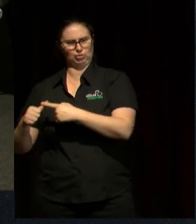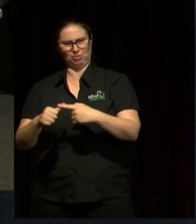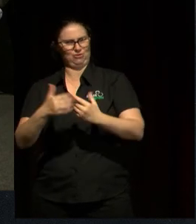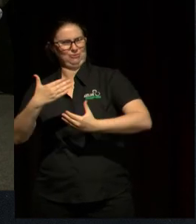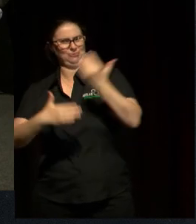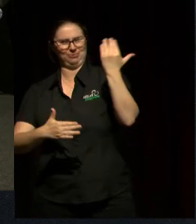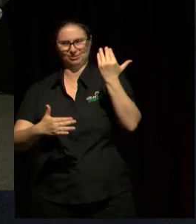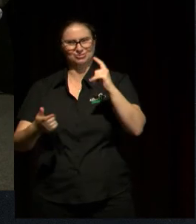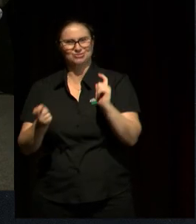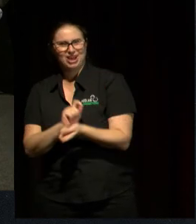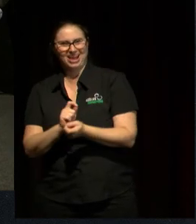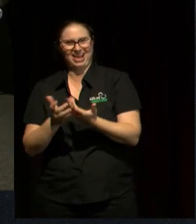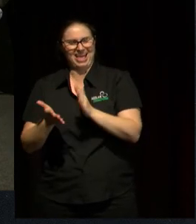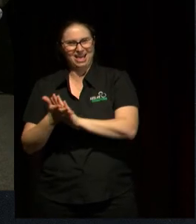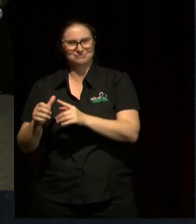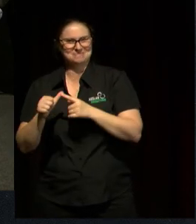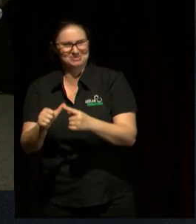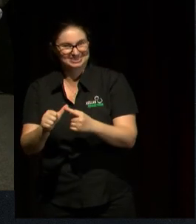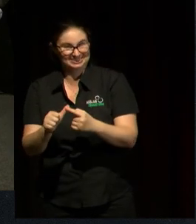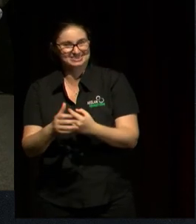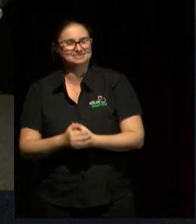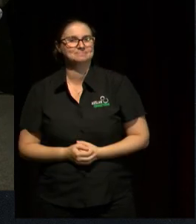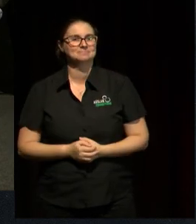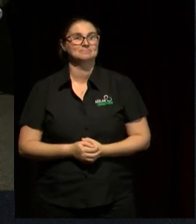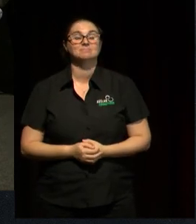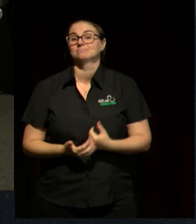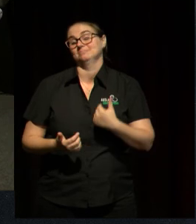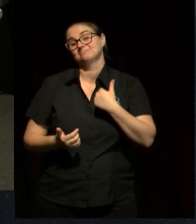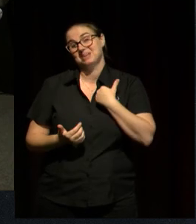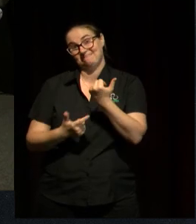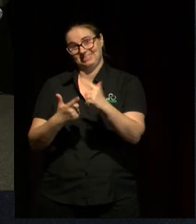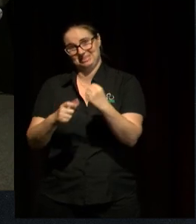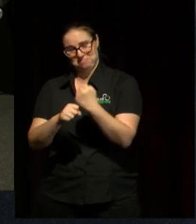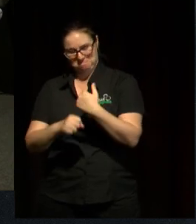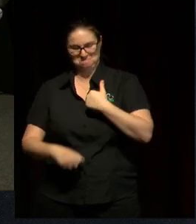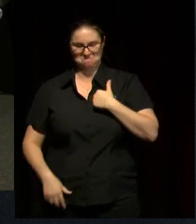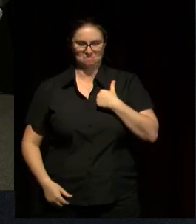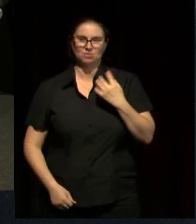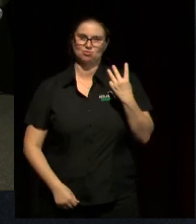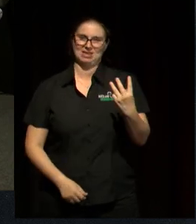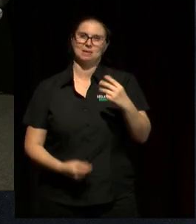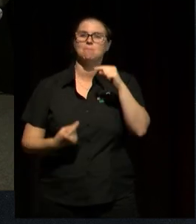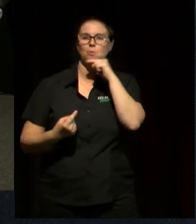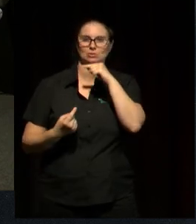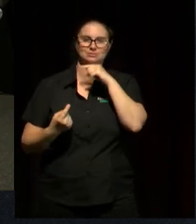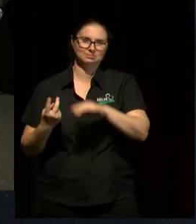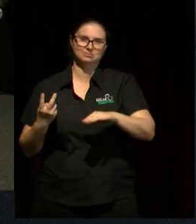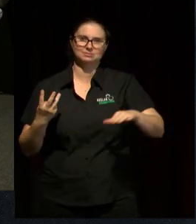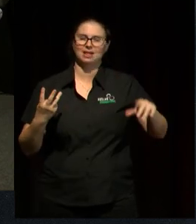I have an example. When I have, I've raised three sons as a sole parent this year, they're 28,